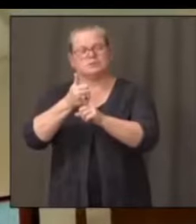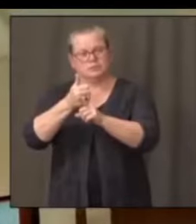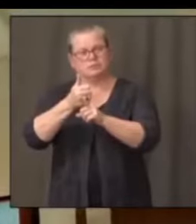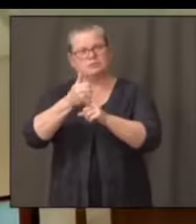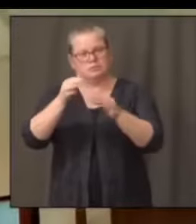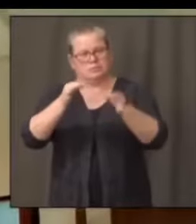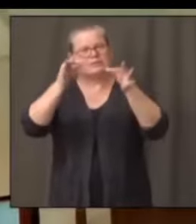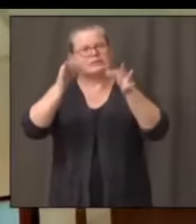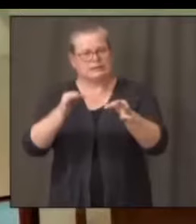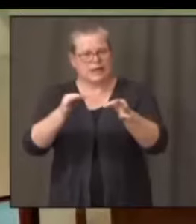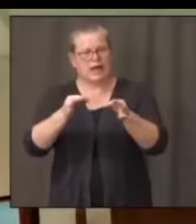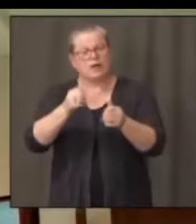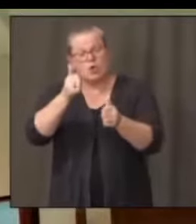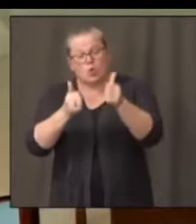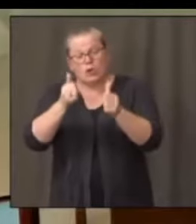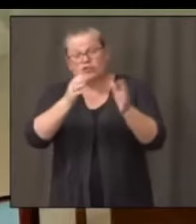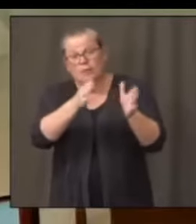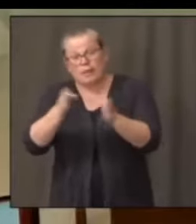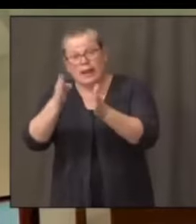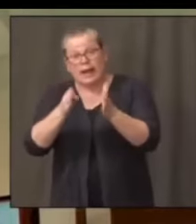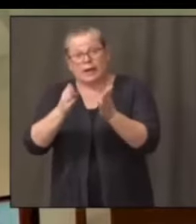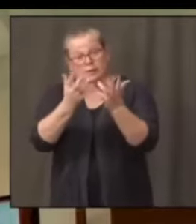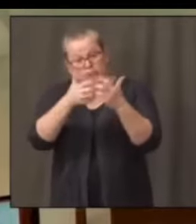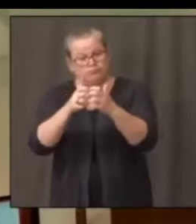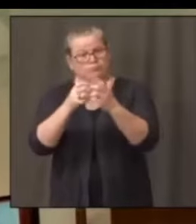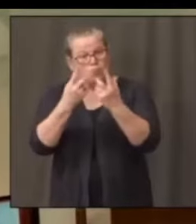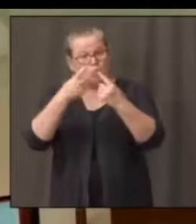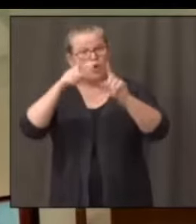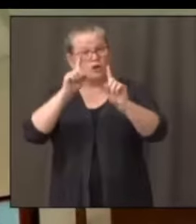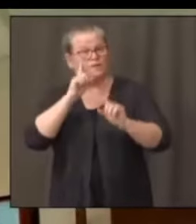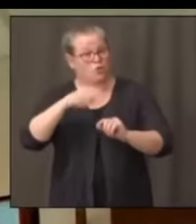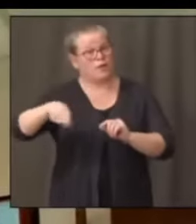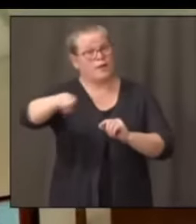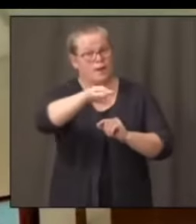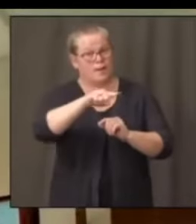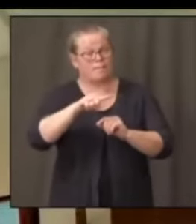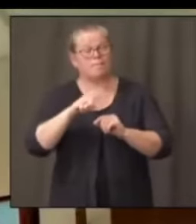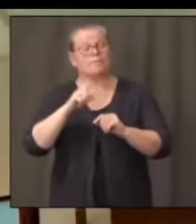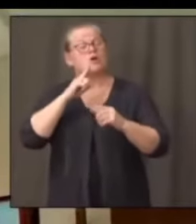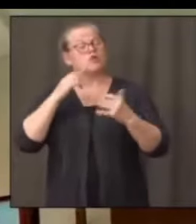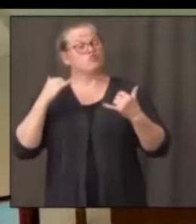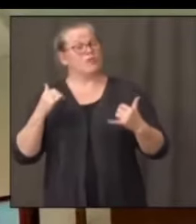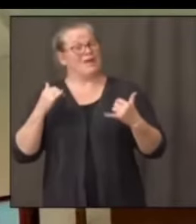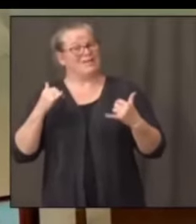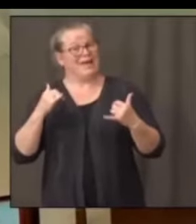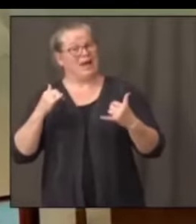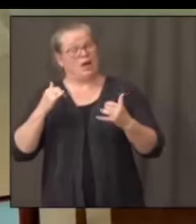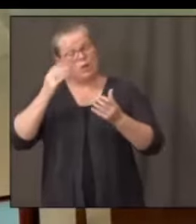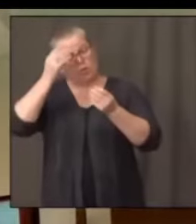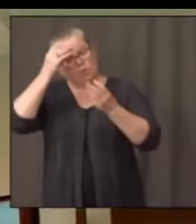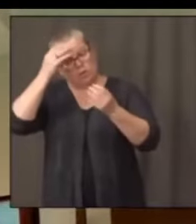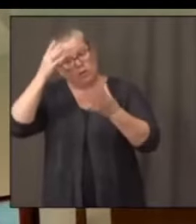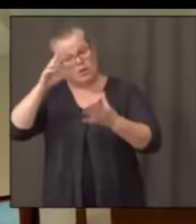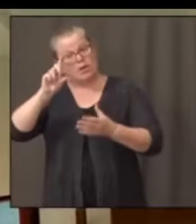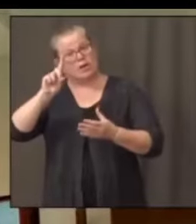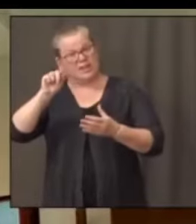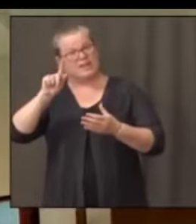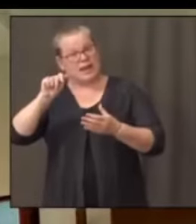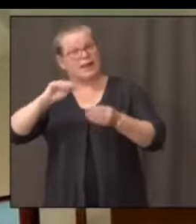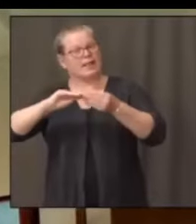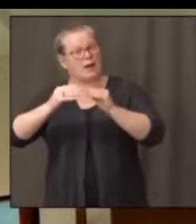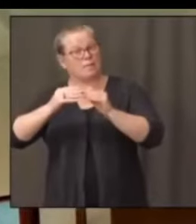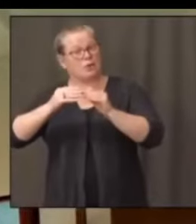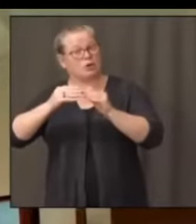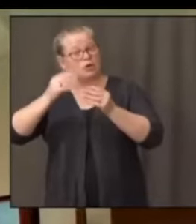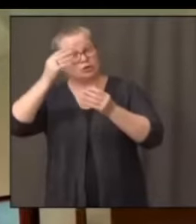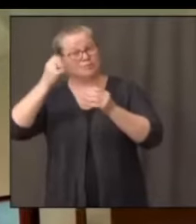works for them. We believe right now with the data where we are elementary schools can go in and we